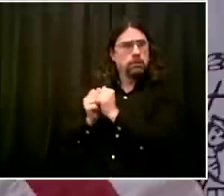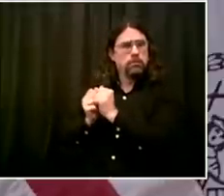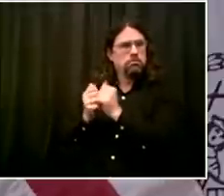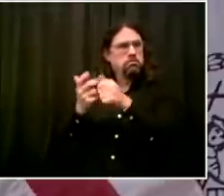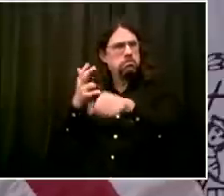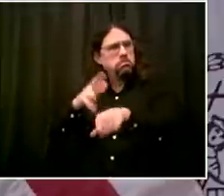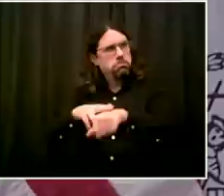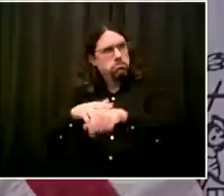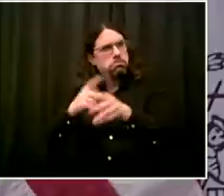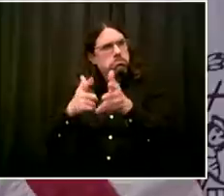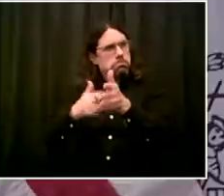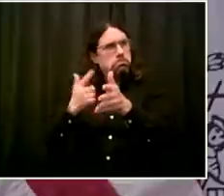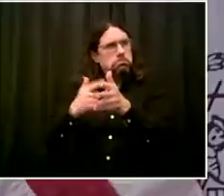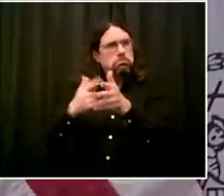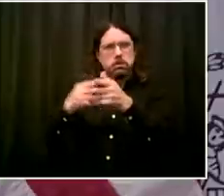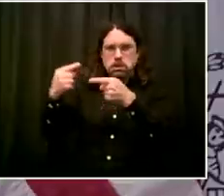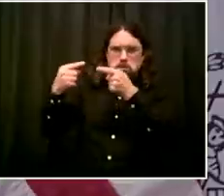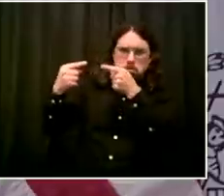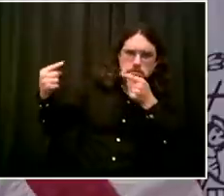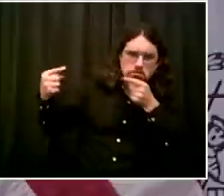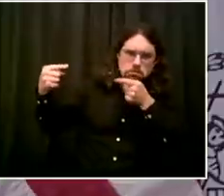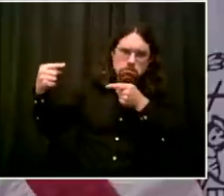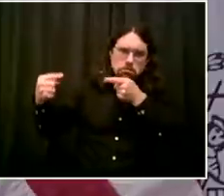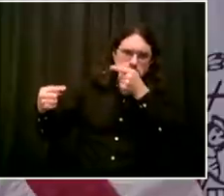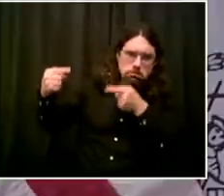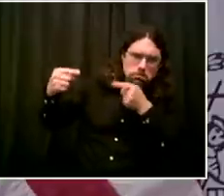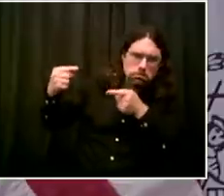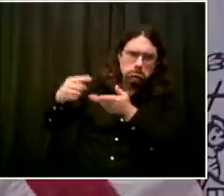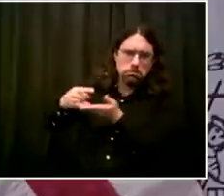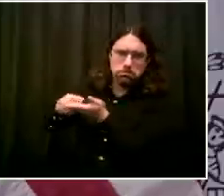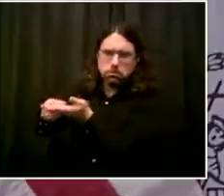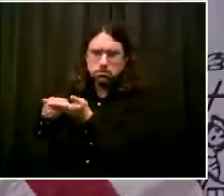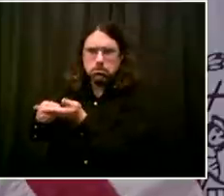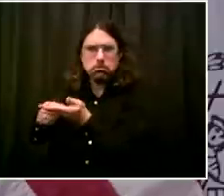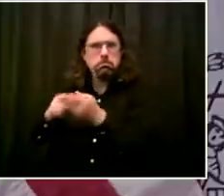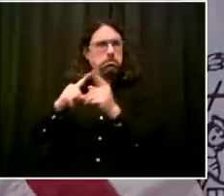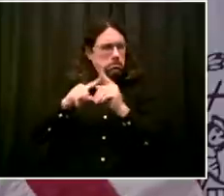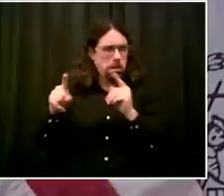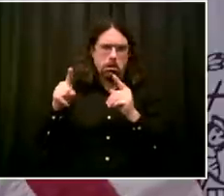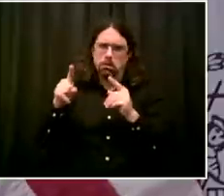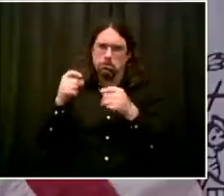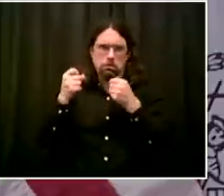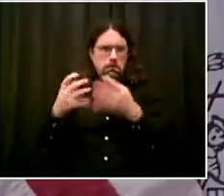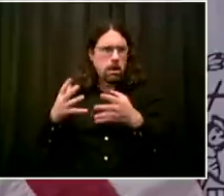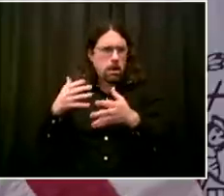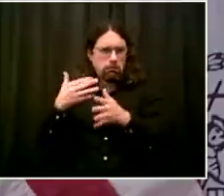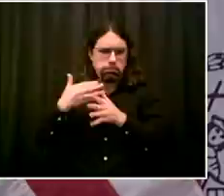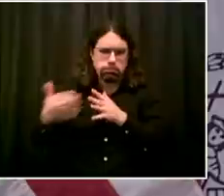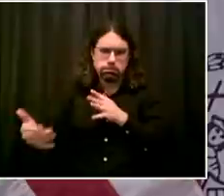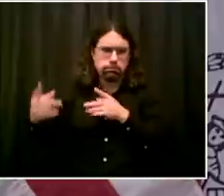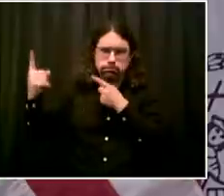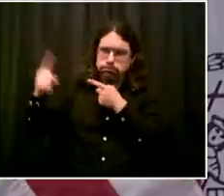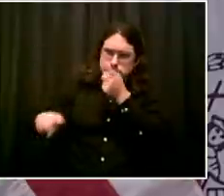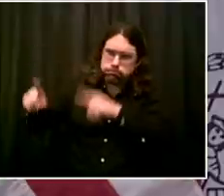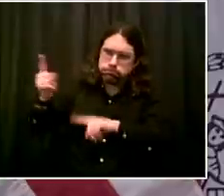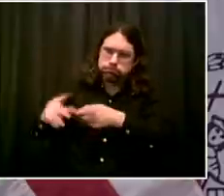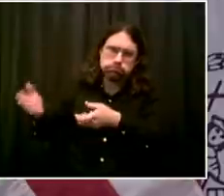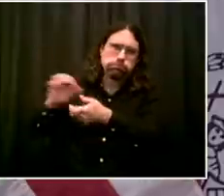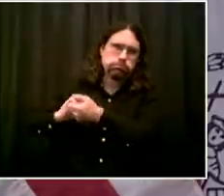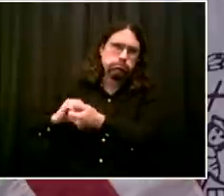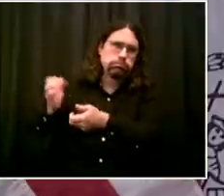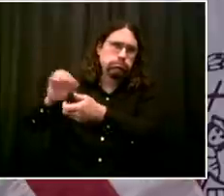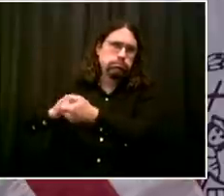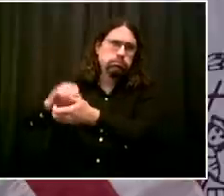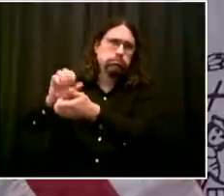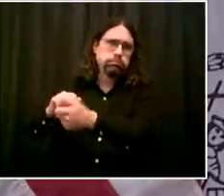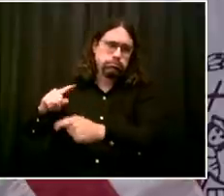of common purpose, common strategic understanding. We're always going to be particularly cautious. That's not